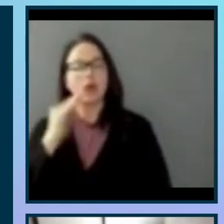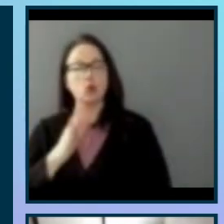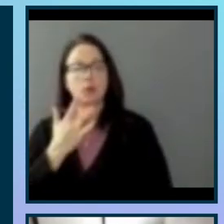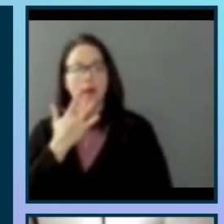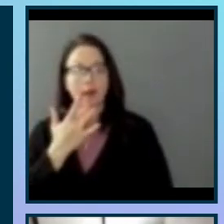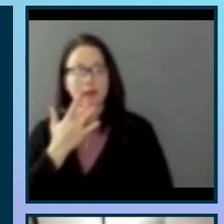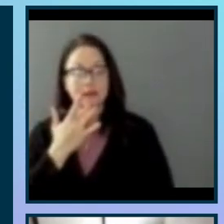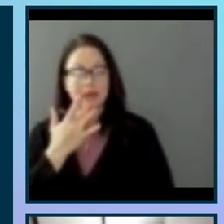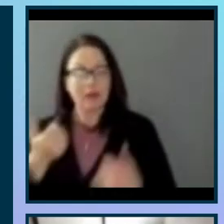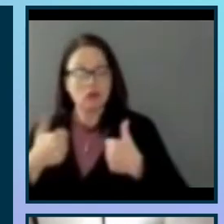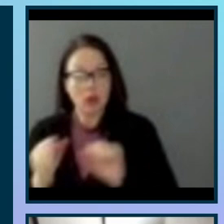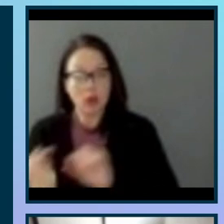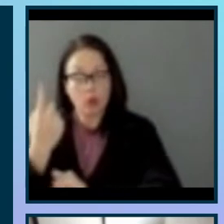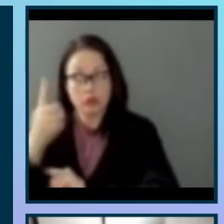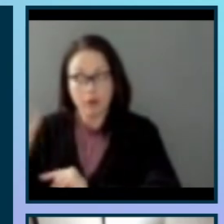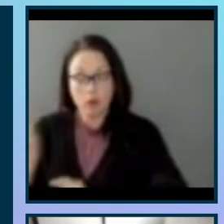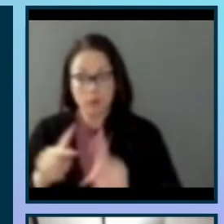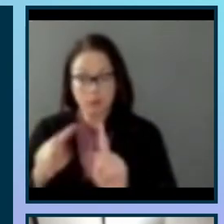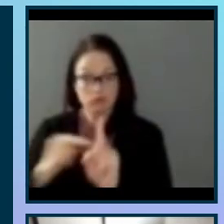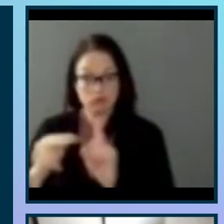trying to understand the perspective of others?